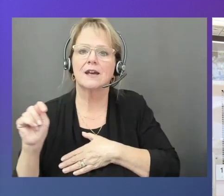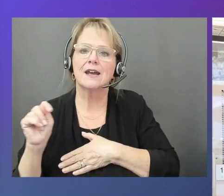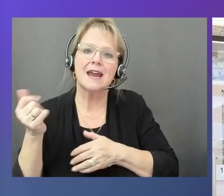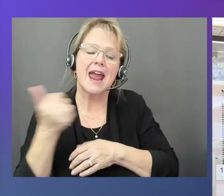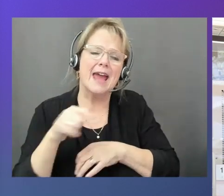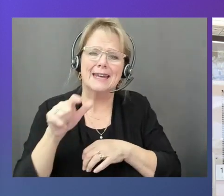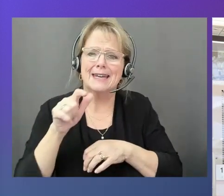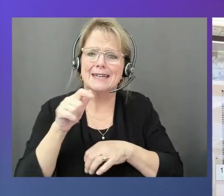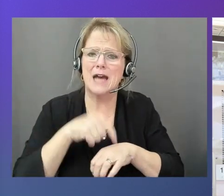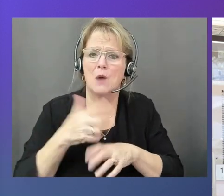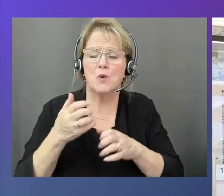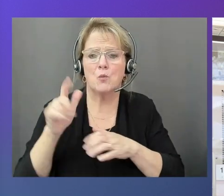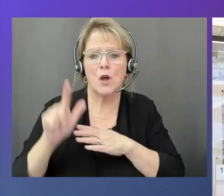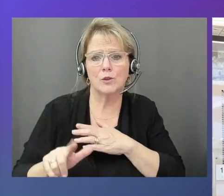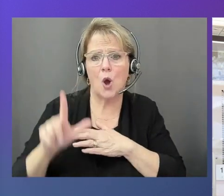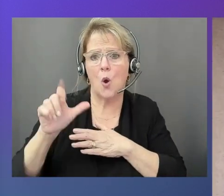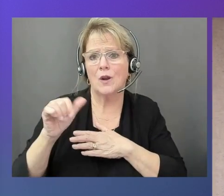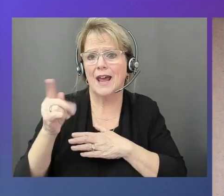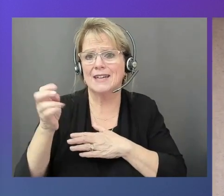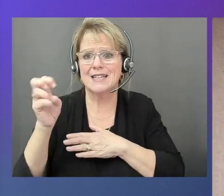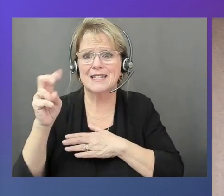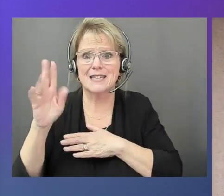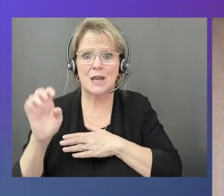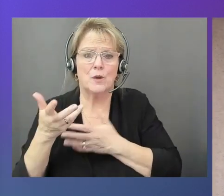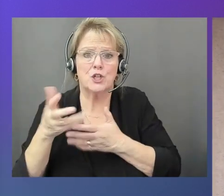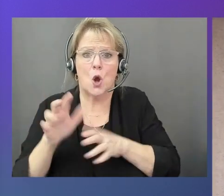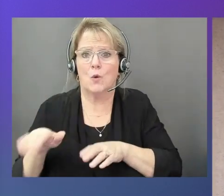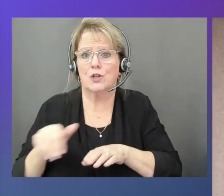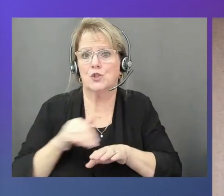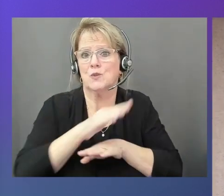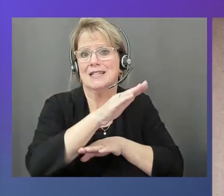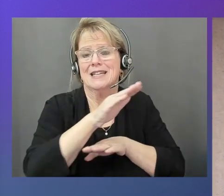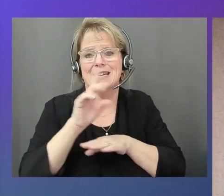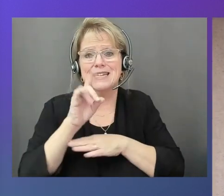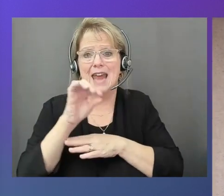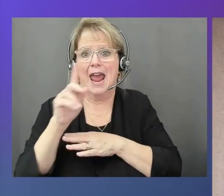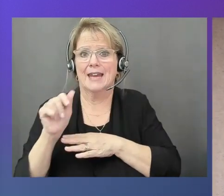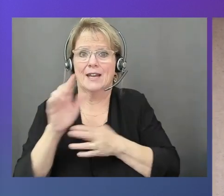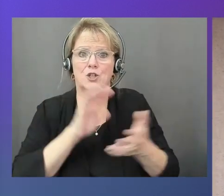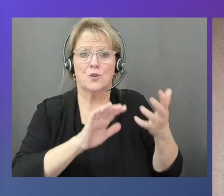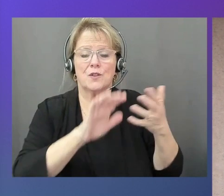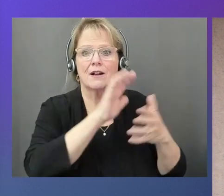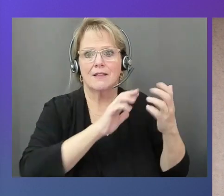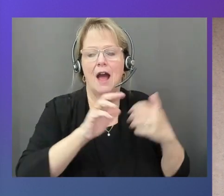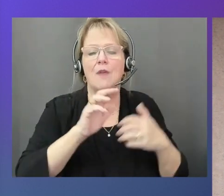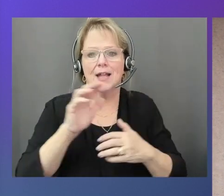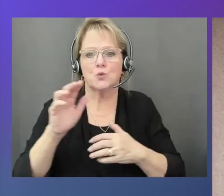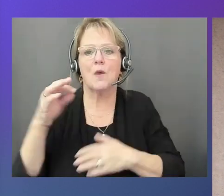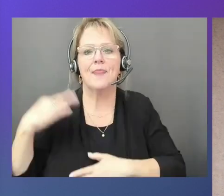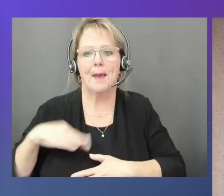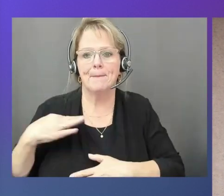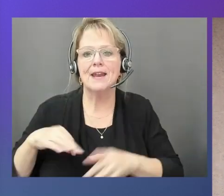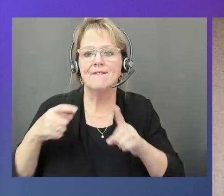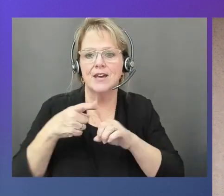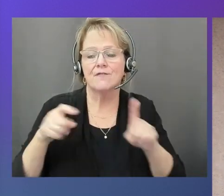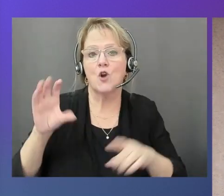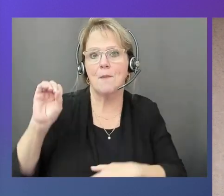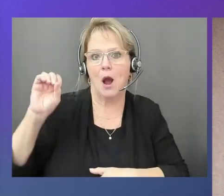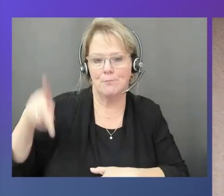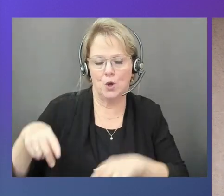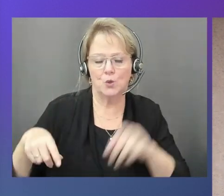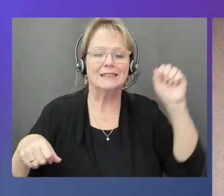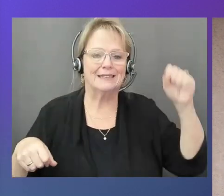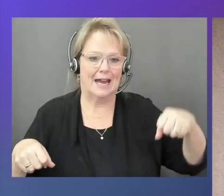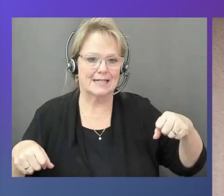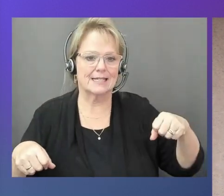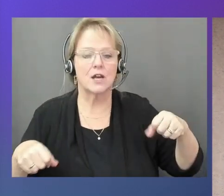customers will benefit from Outpost? Absolutely. Another use case would be for data residency. Then for legal reason, you may not have the